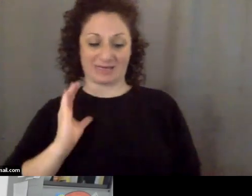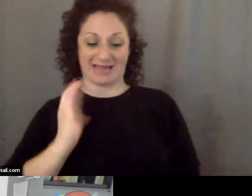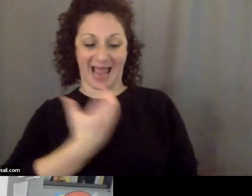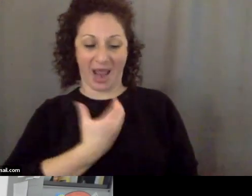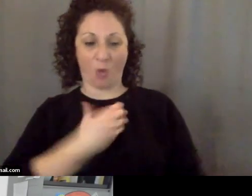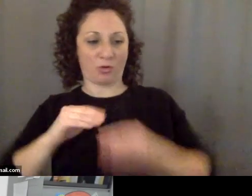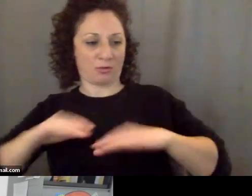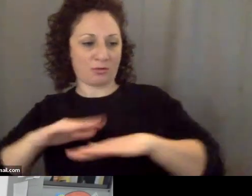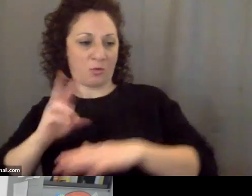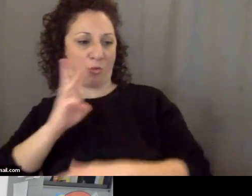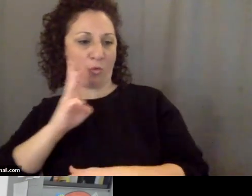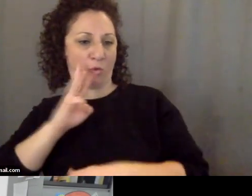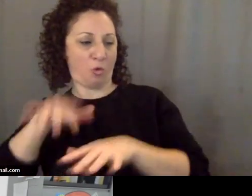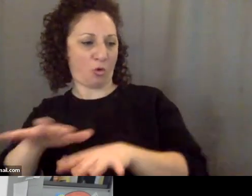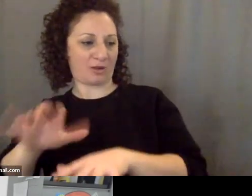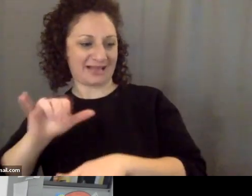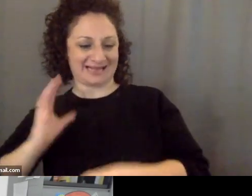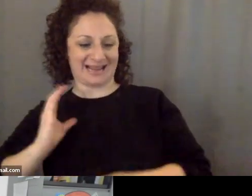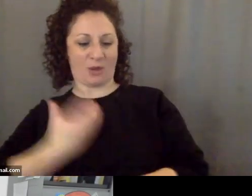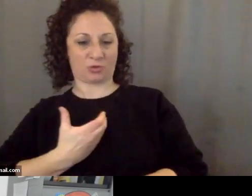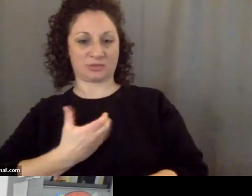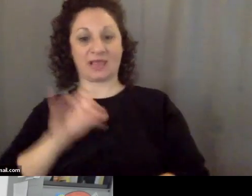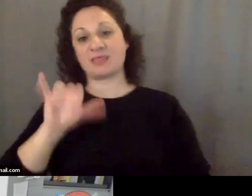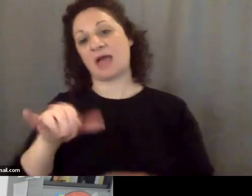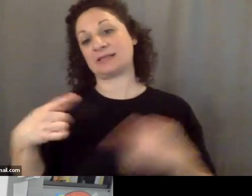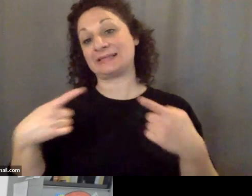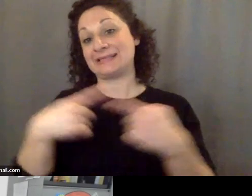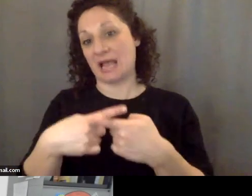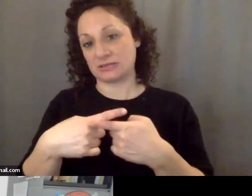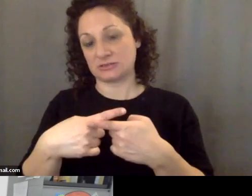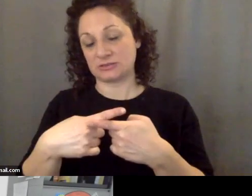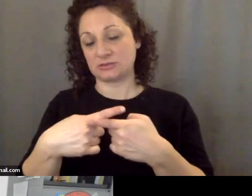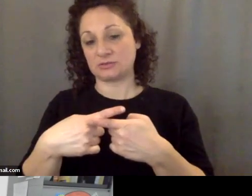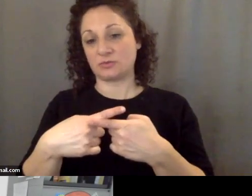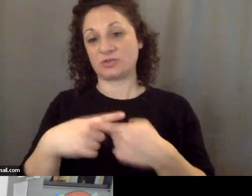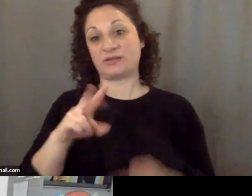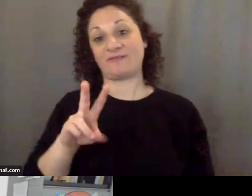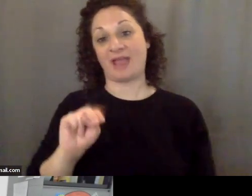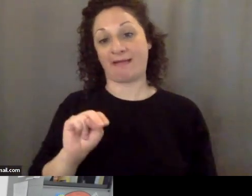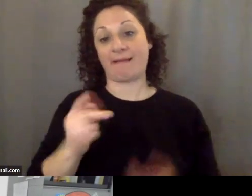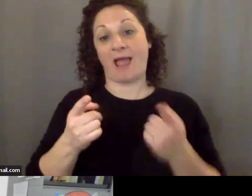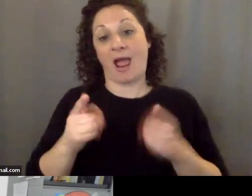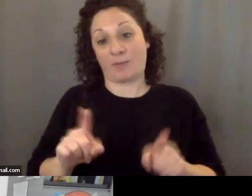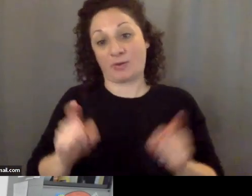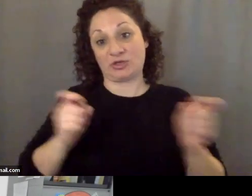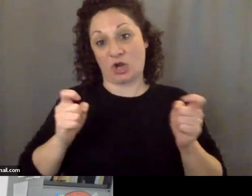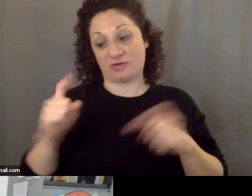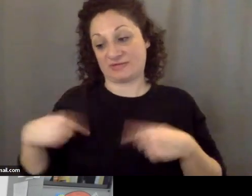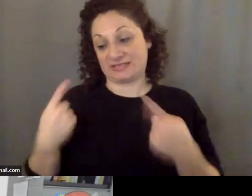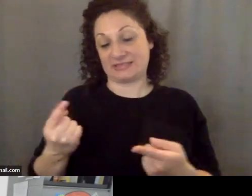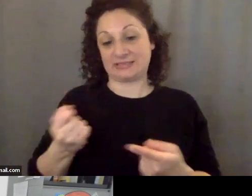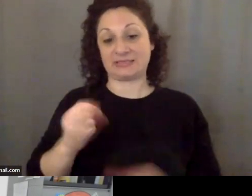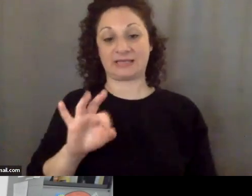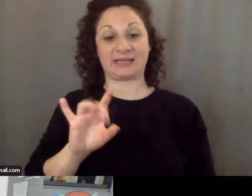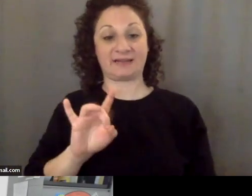because remember that's contested territory which Japan happens to be in charge of since 1884. And